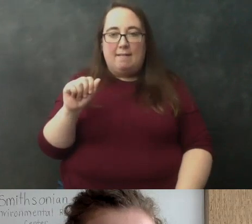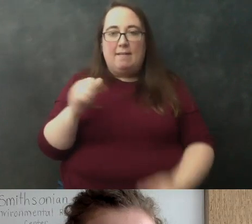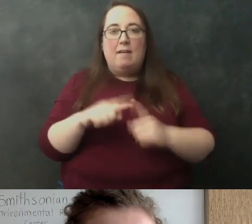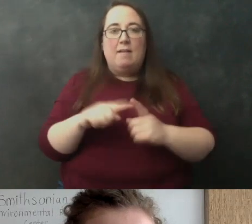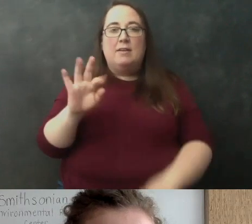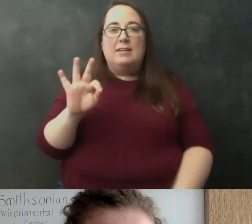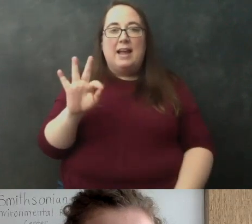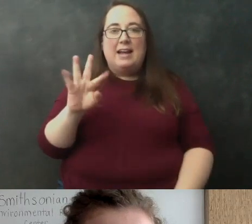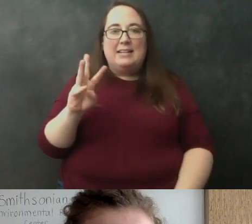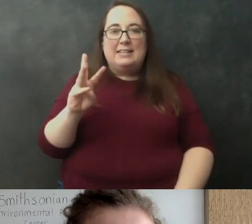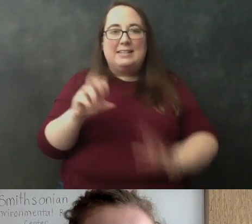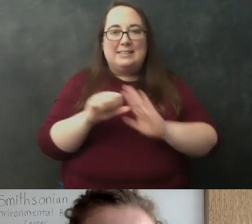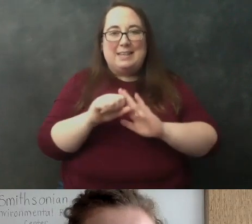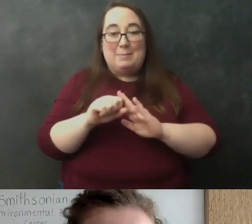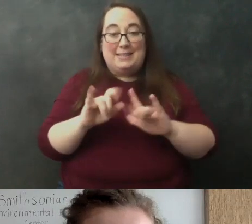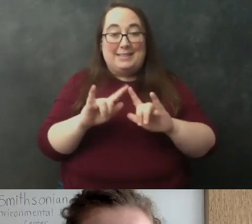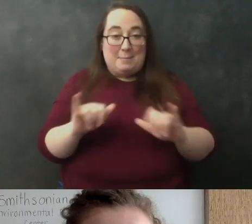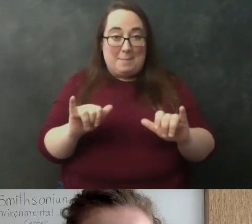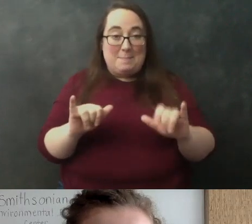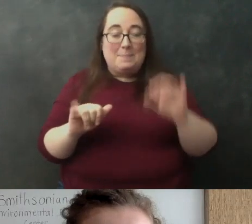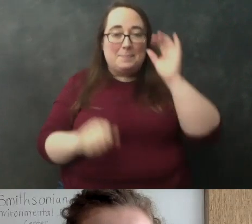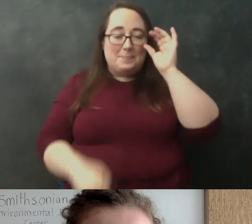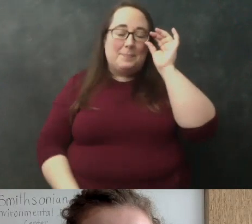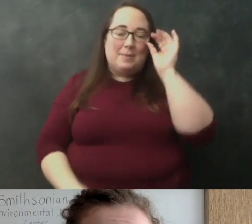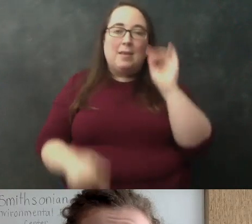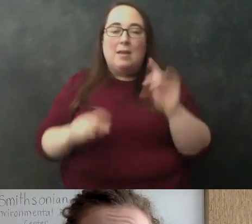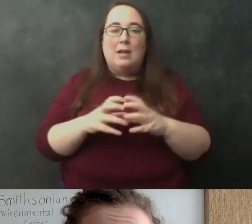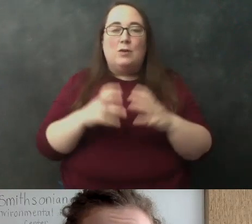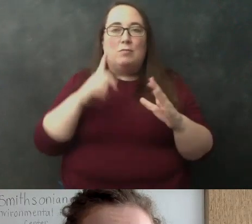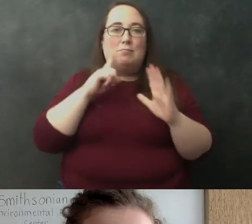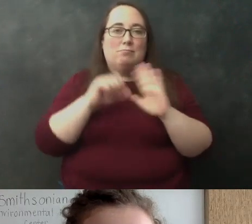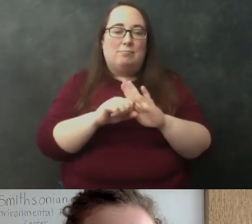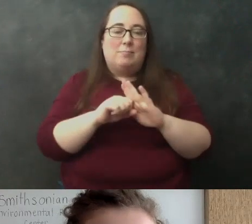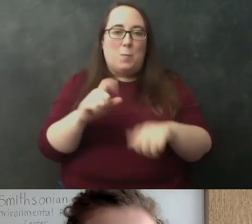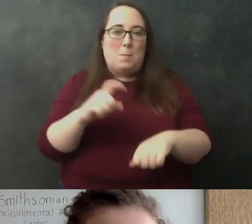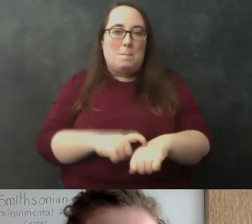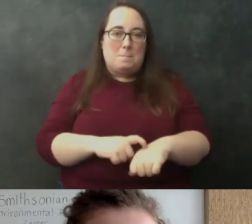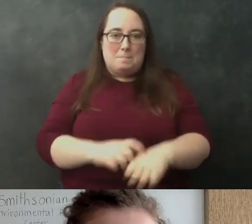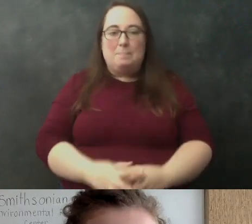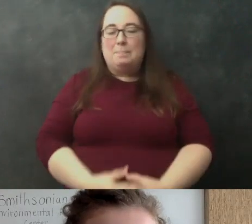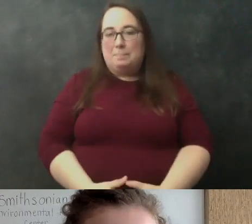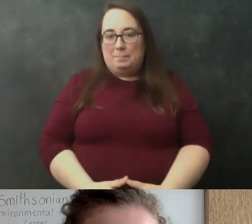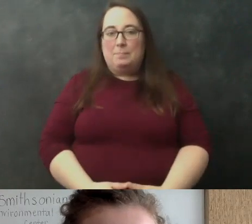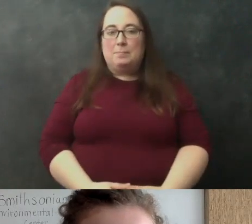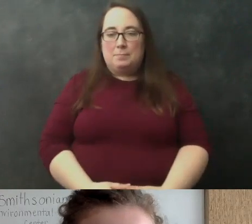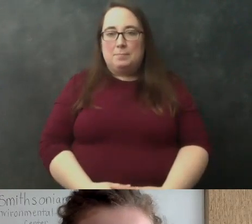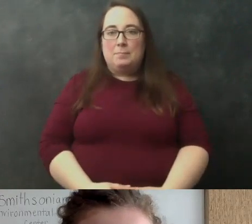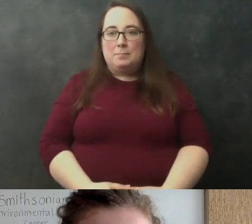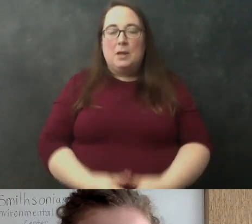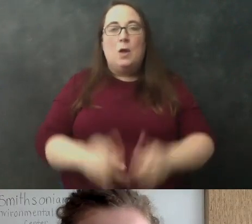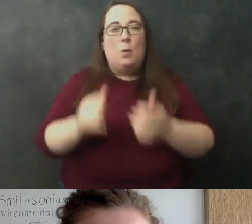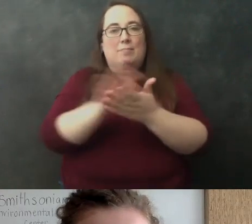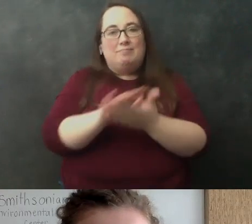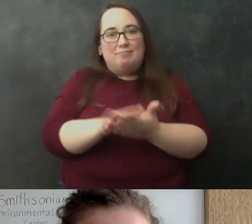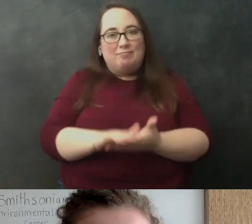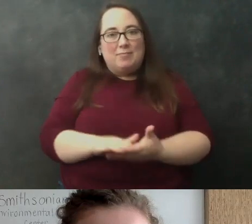samples at a time so we can do this for a lot of samples at once um and it will purify them as well which is the process